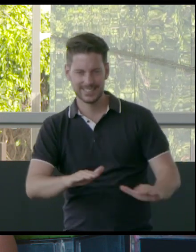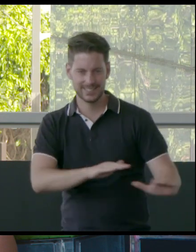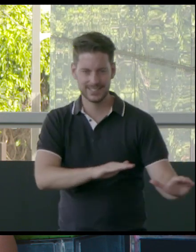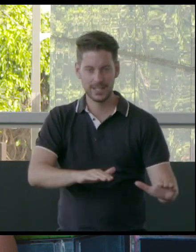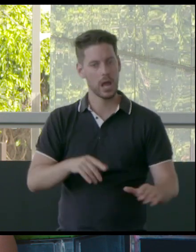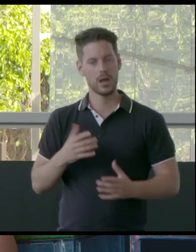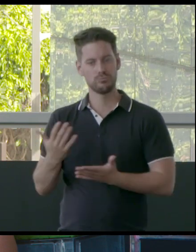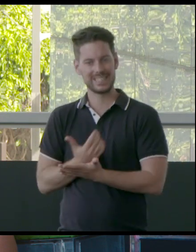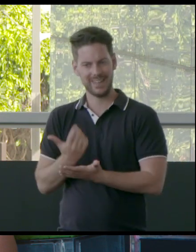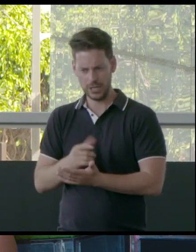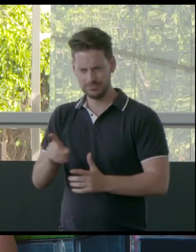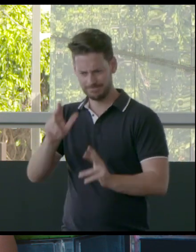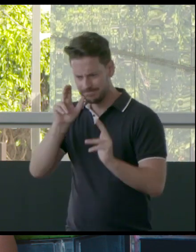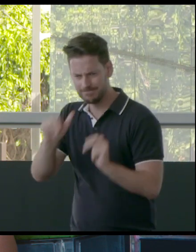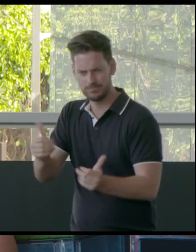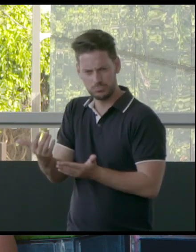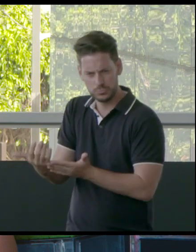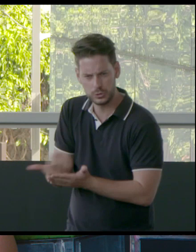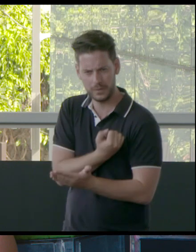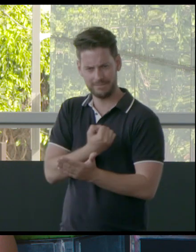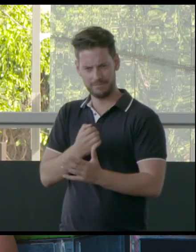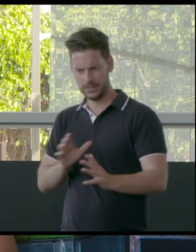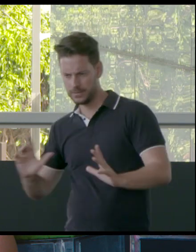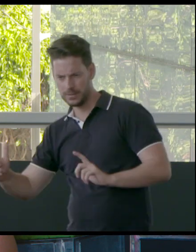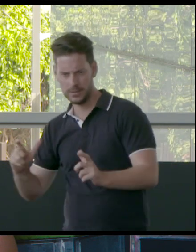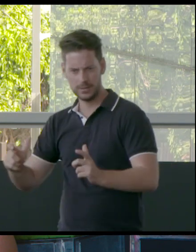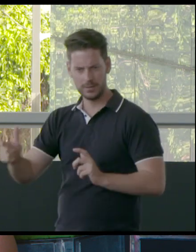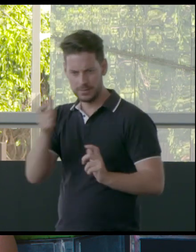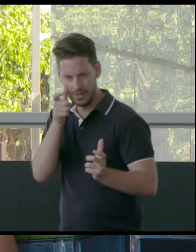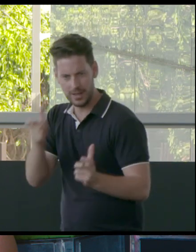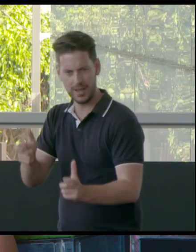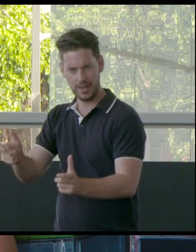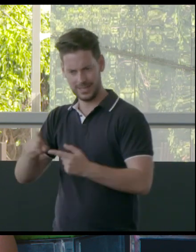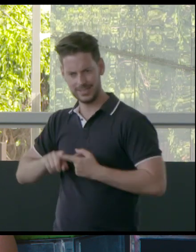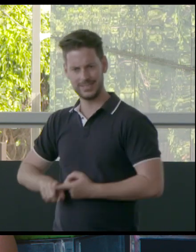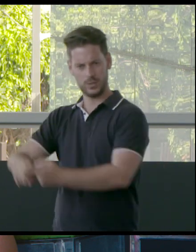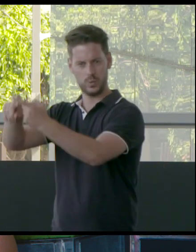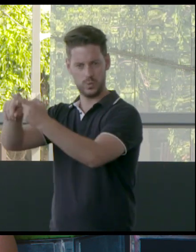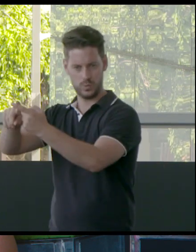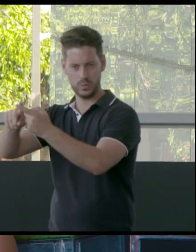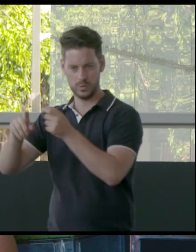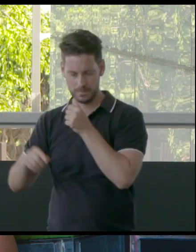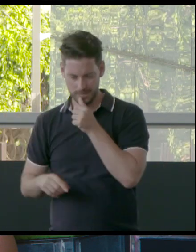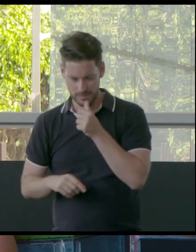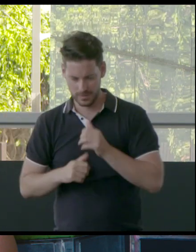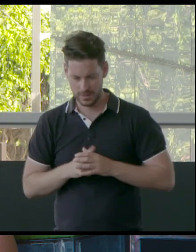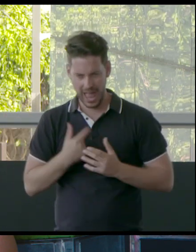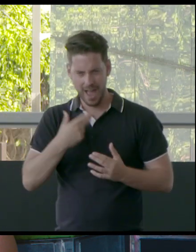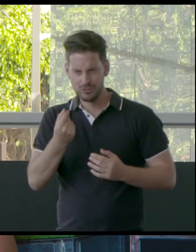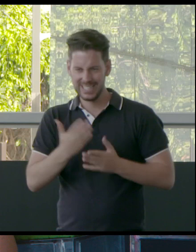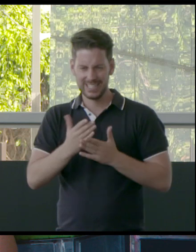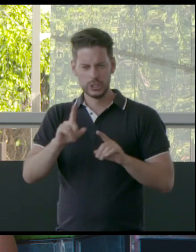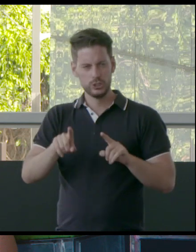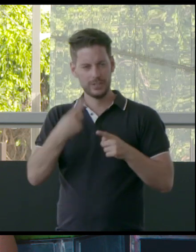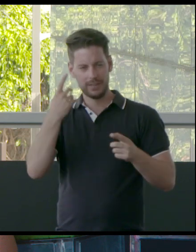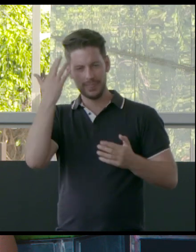preserve or, like, work around so that it's continued. But I think we just have to really think differently